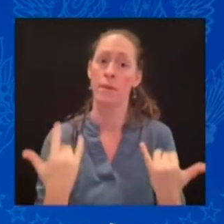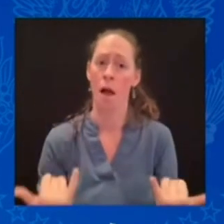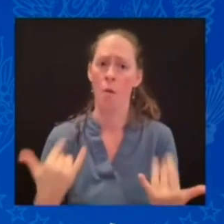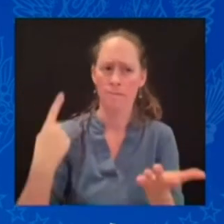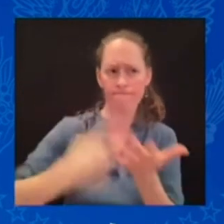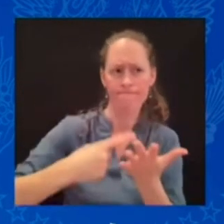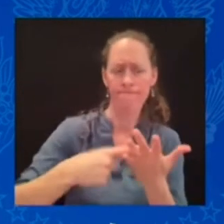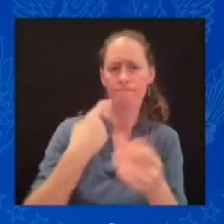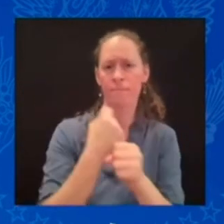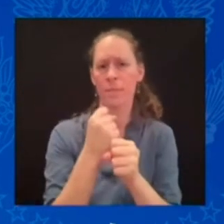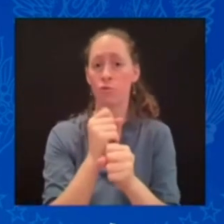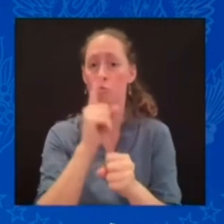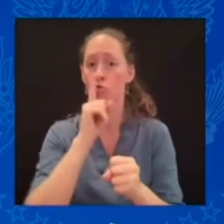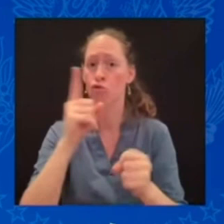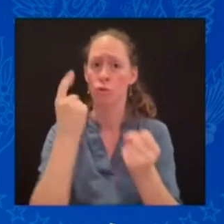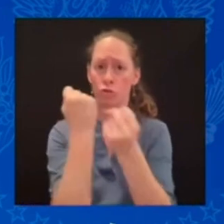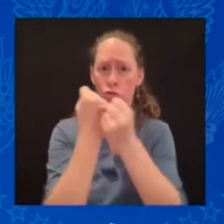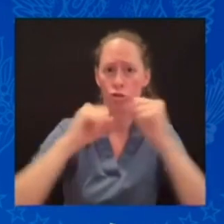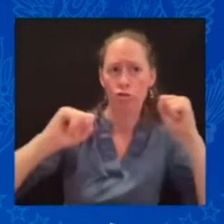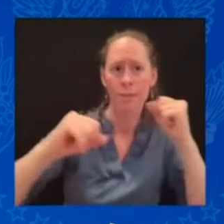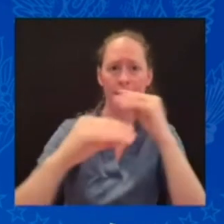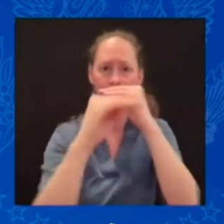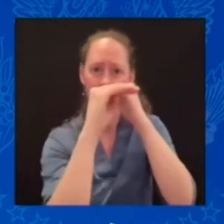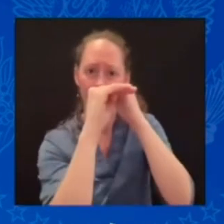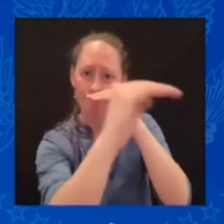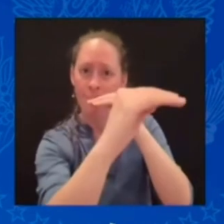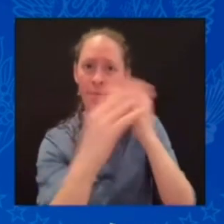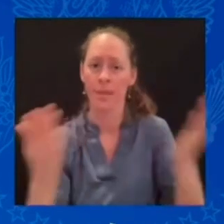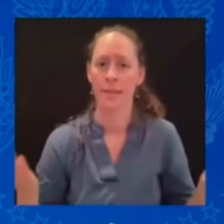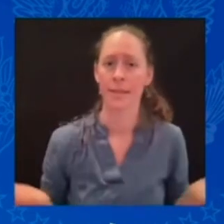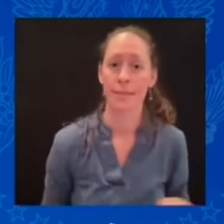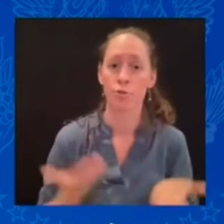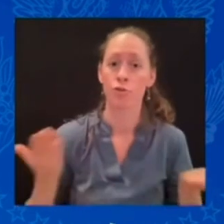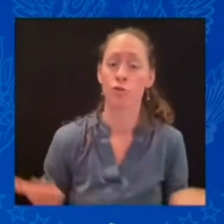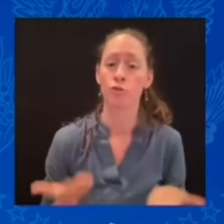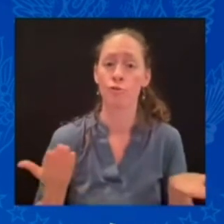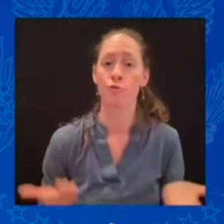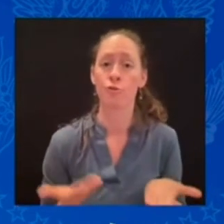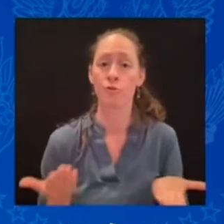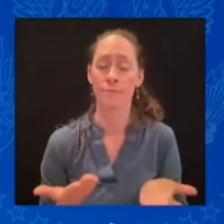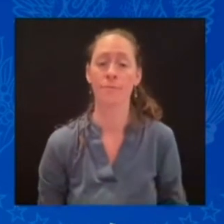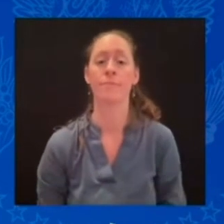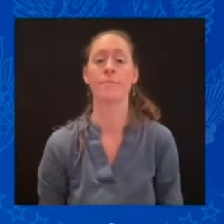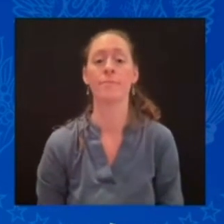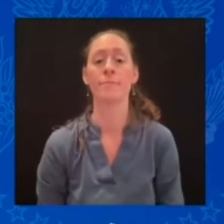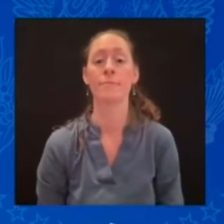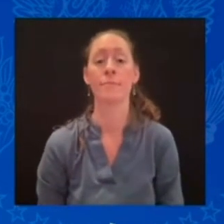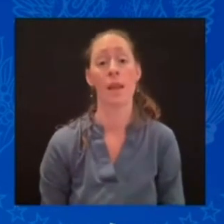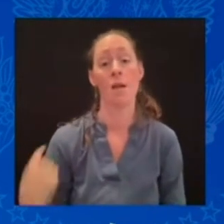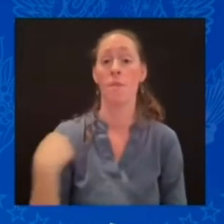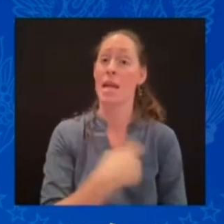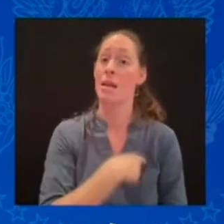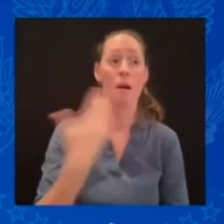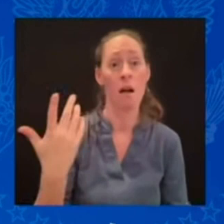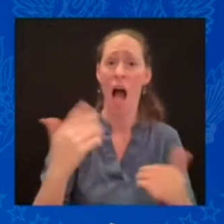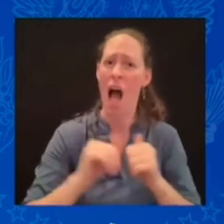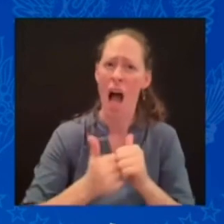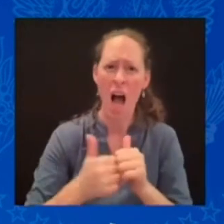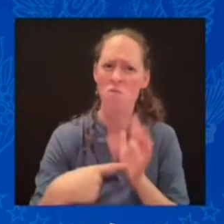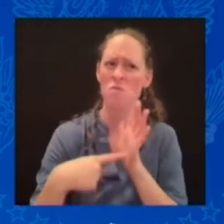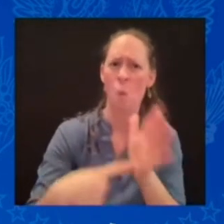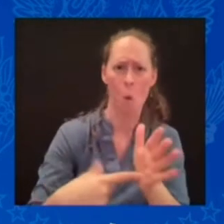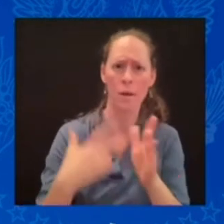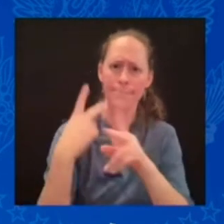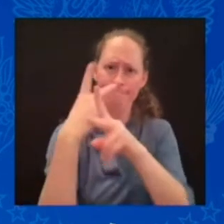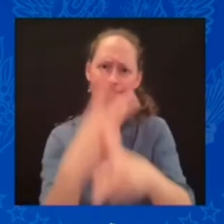demands responsibility of those who know how and that is why it is very important